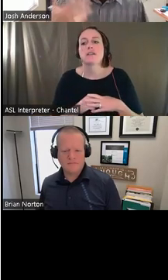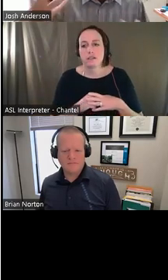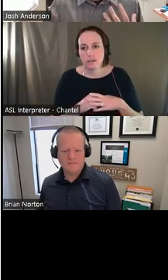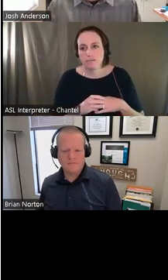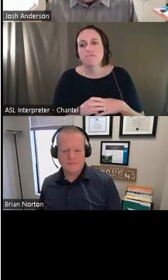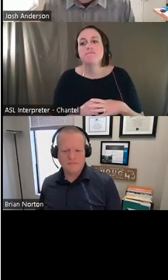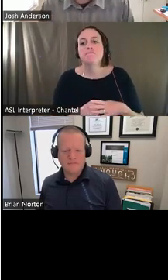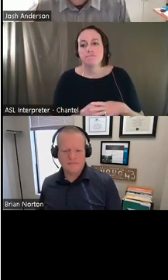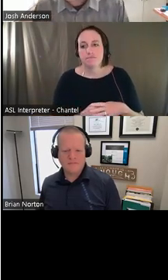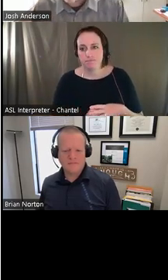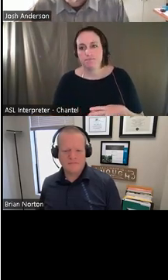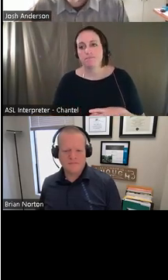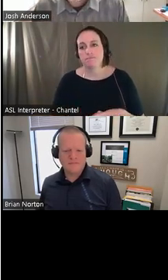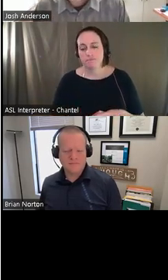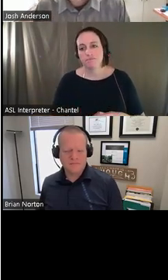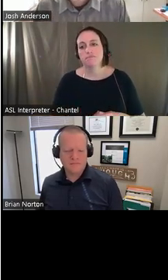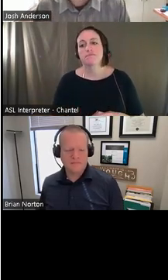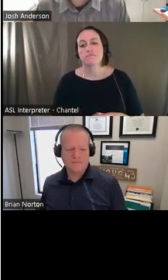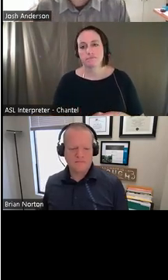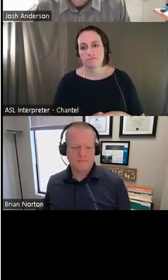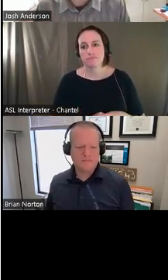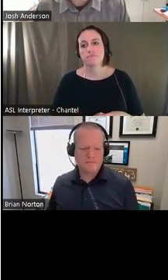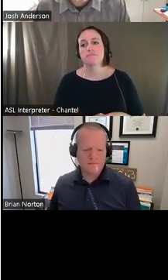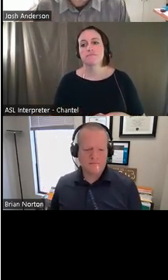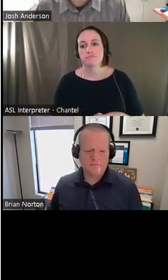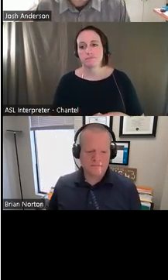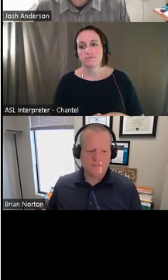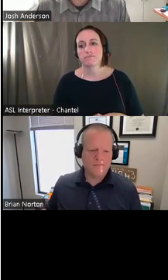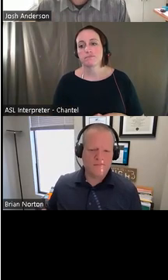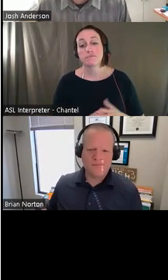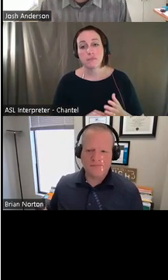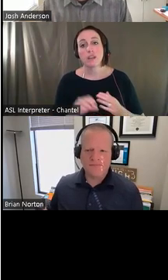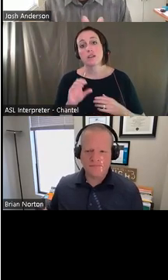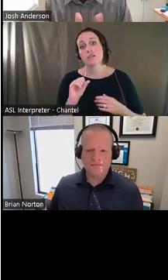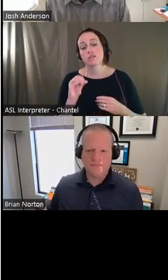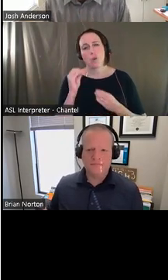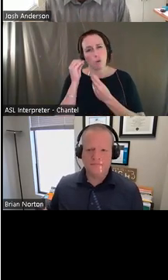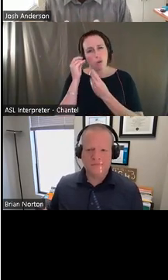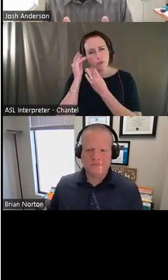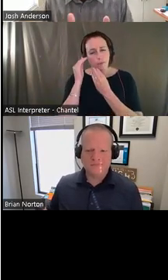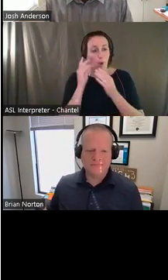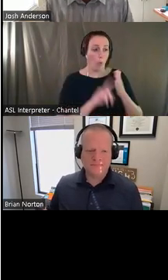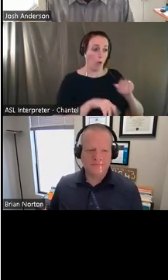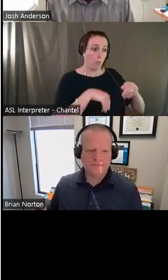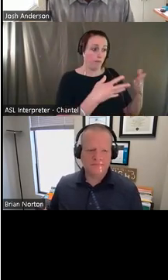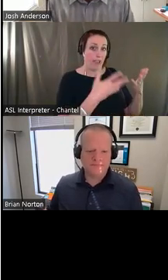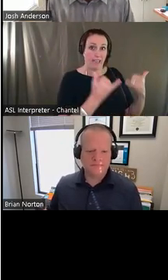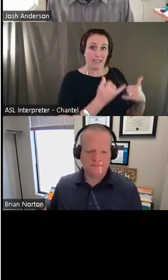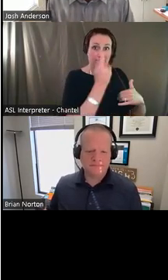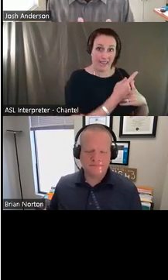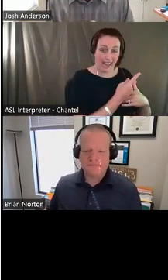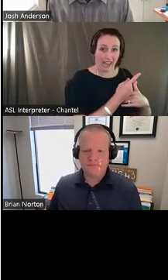hearing. A lot of times these can, uh, be progressive within nature. So really thinking about that during the